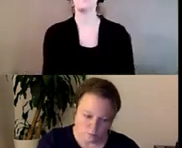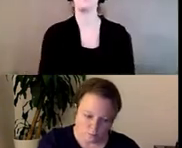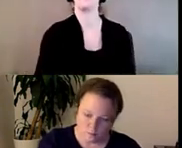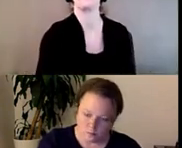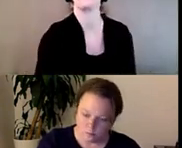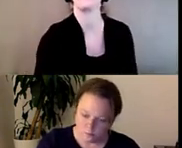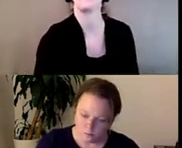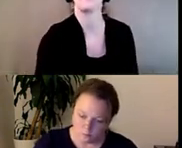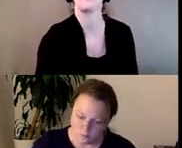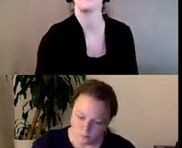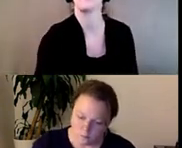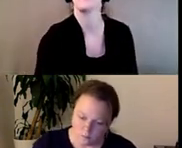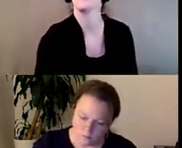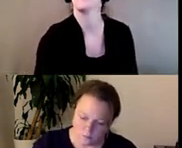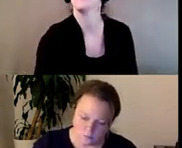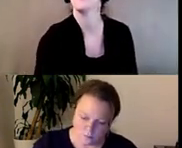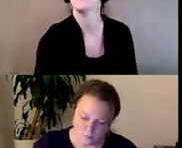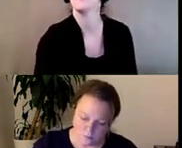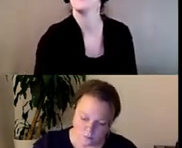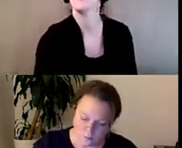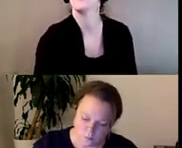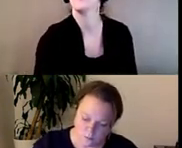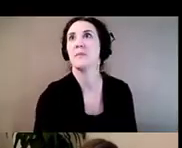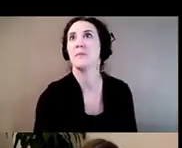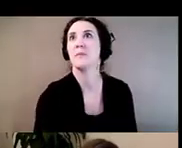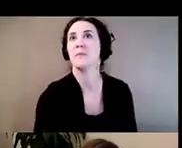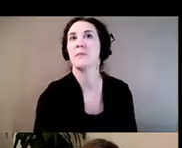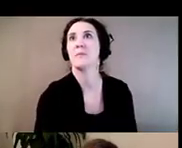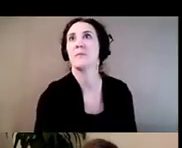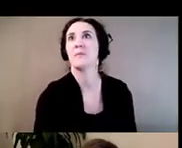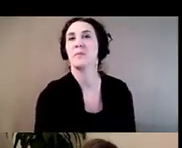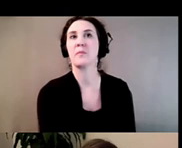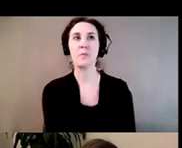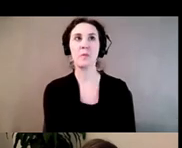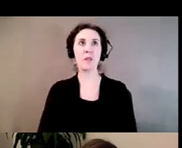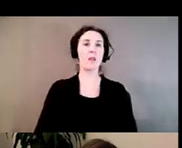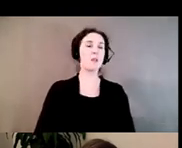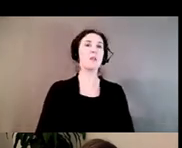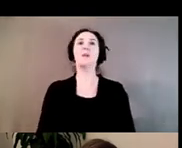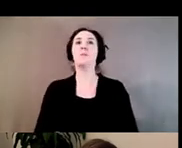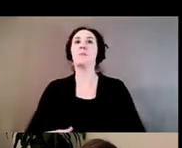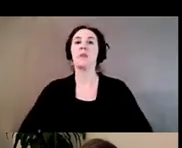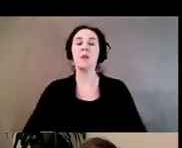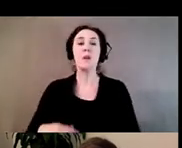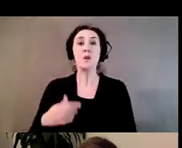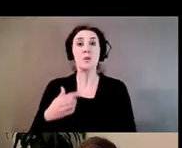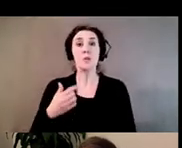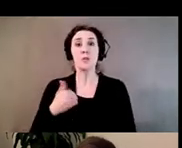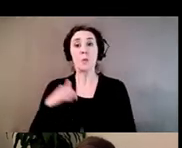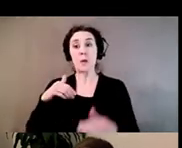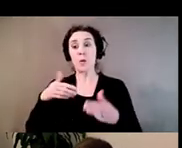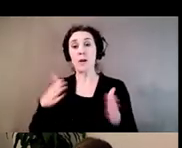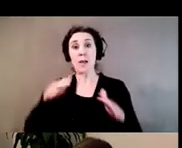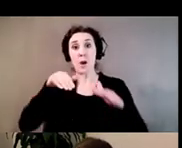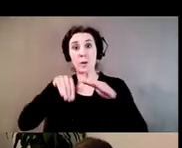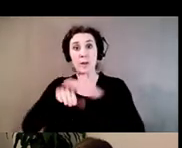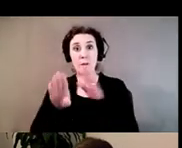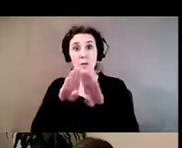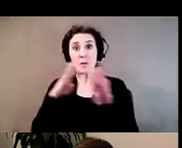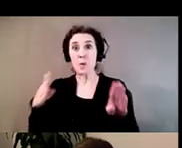catalogs and recruitment materials of the institutions that let us in the doors with no intention of ever actually changing.